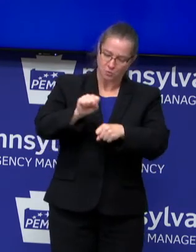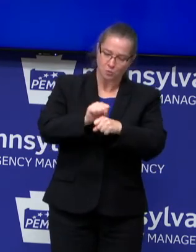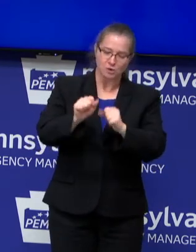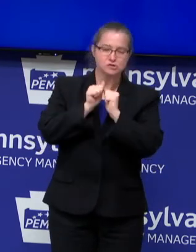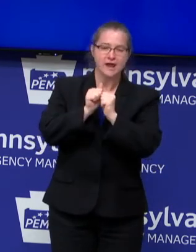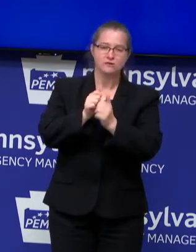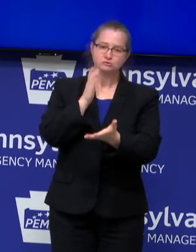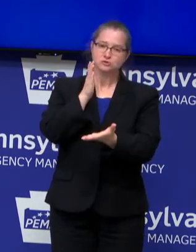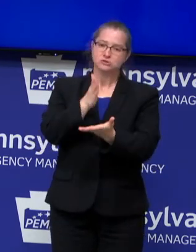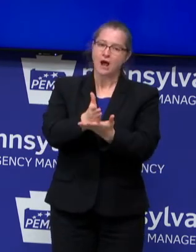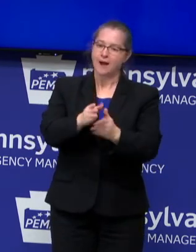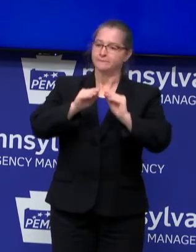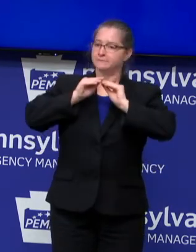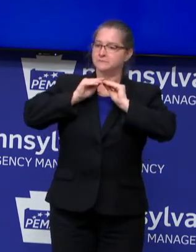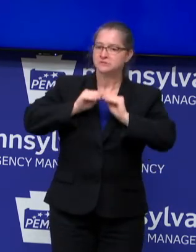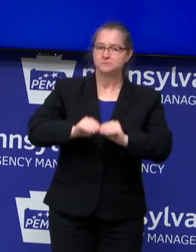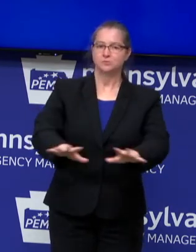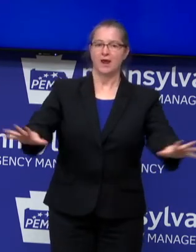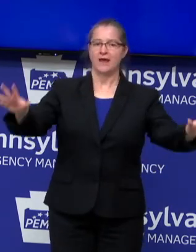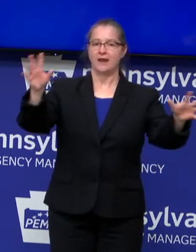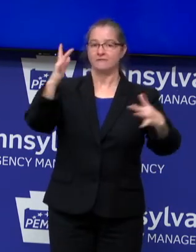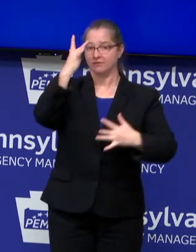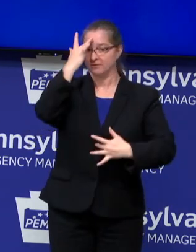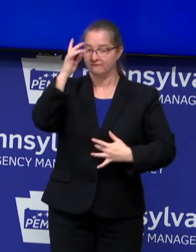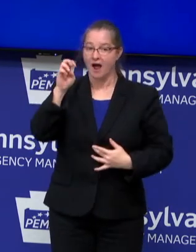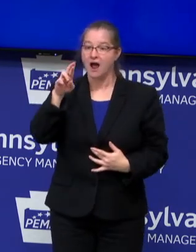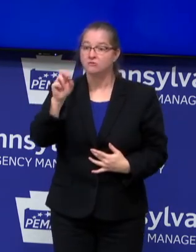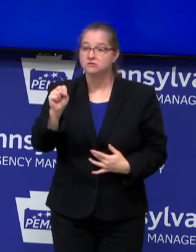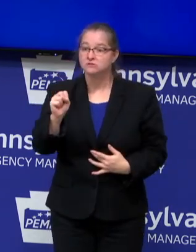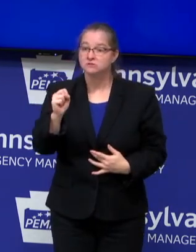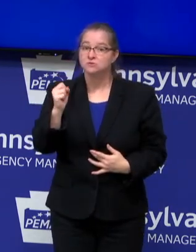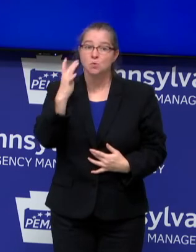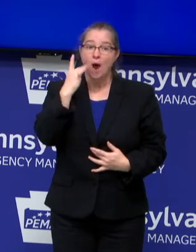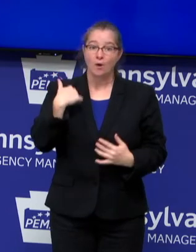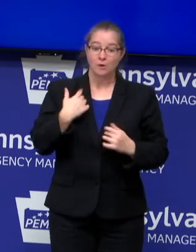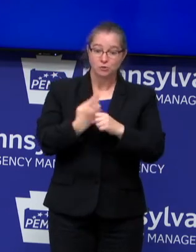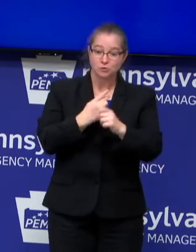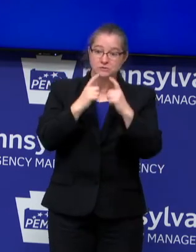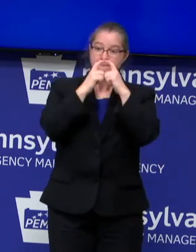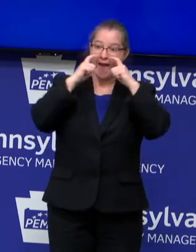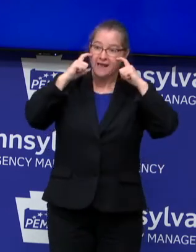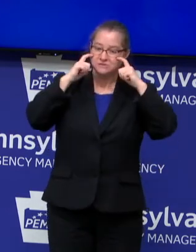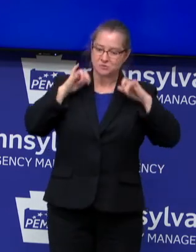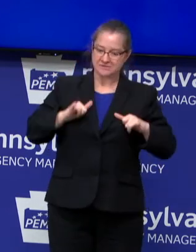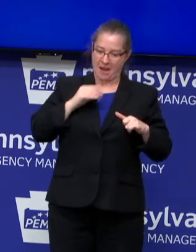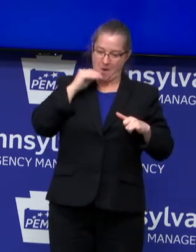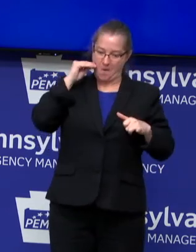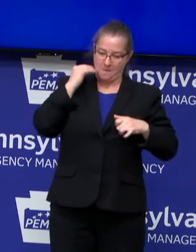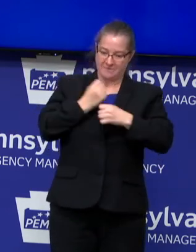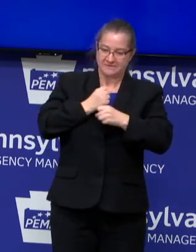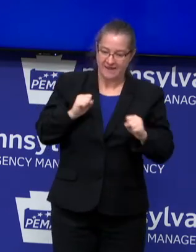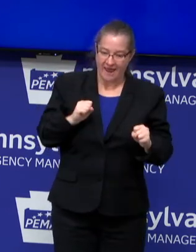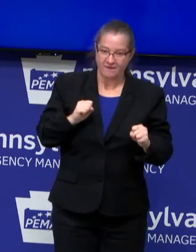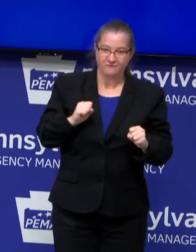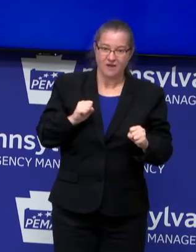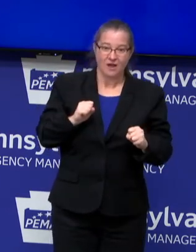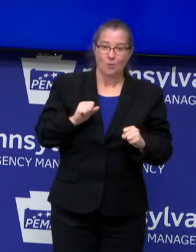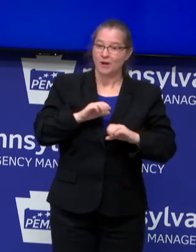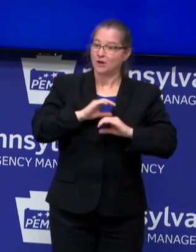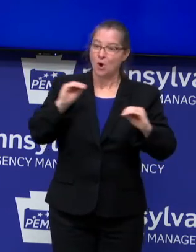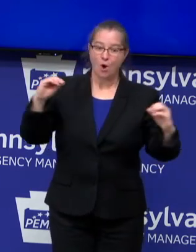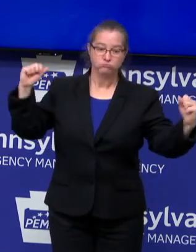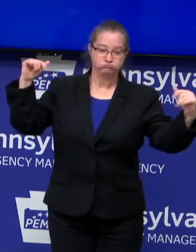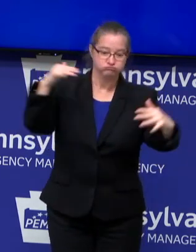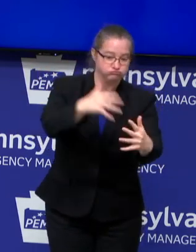of this virus, because when we wear our masks, when we stay safe at home, when we avoid gatherings, we